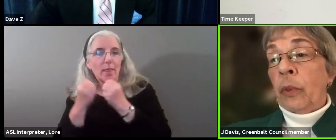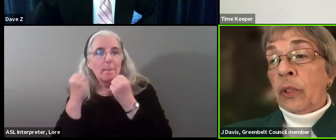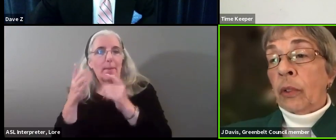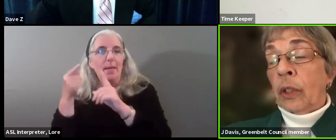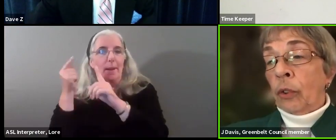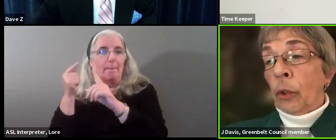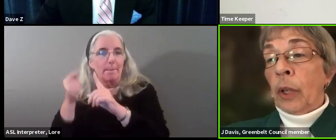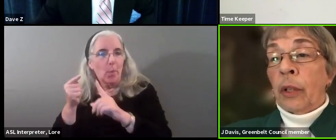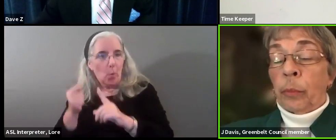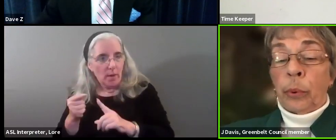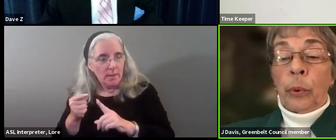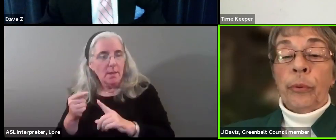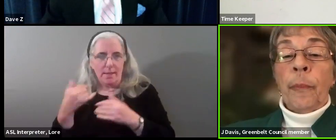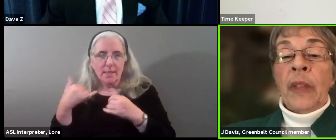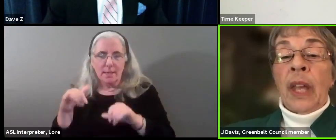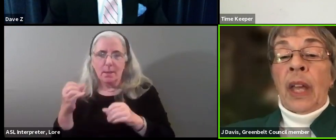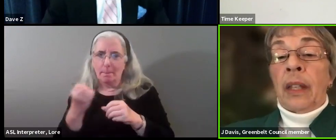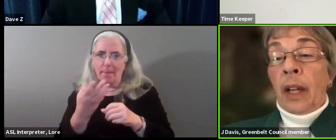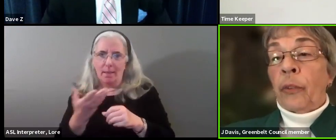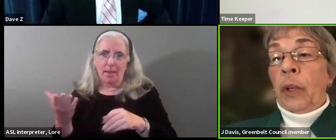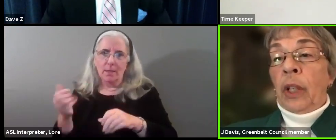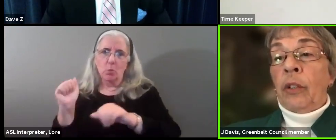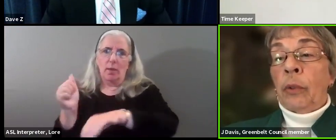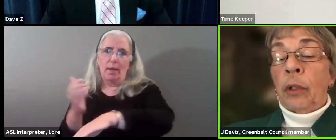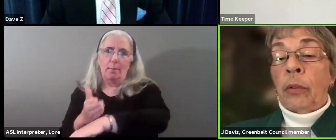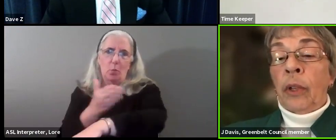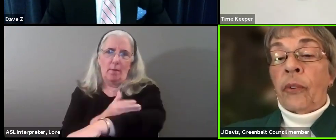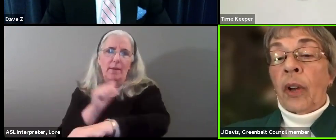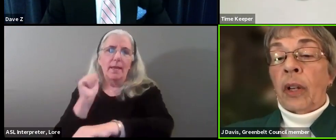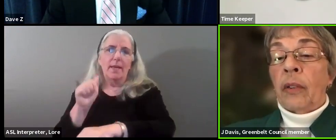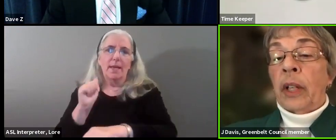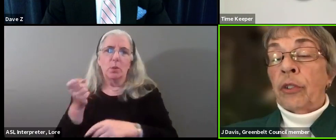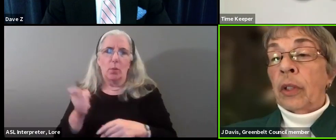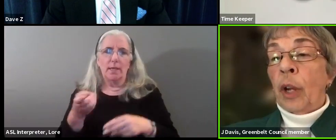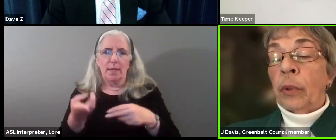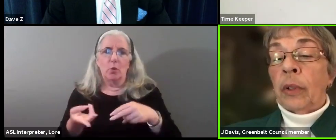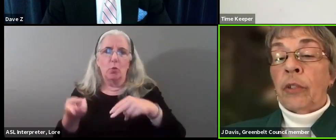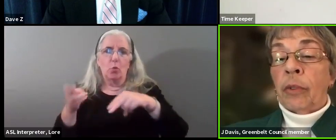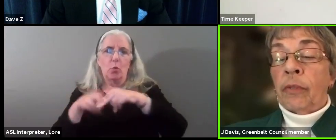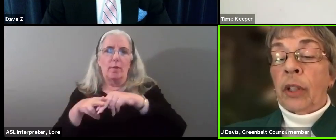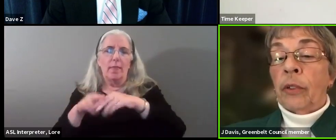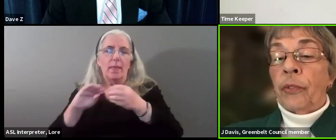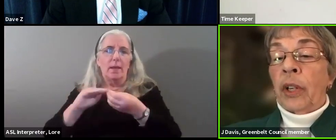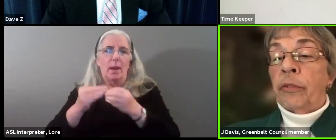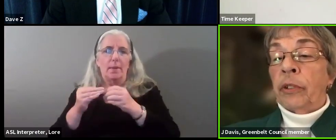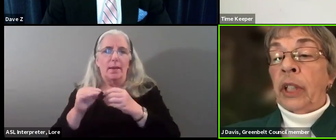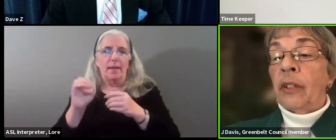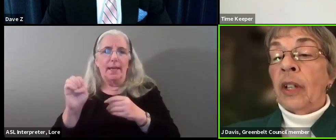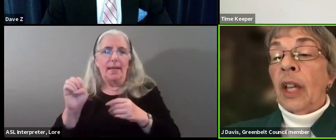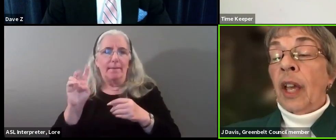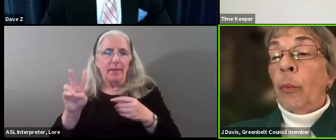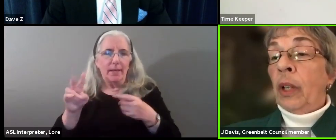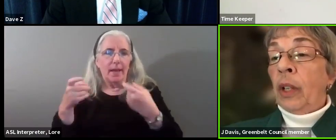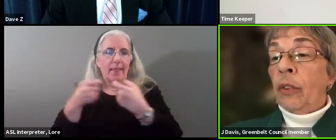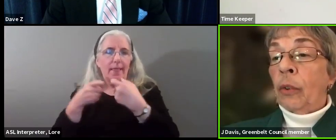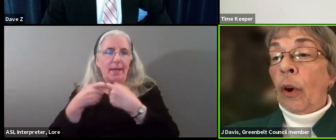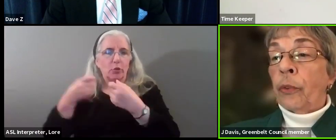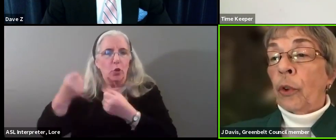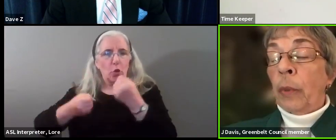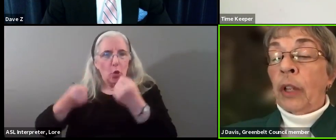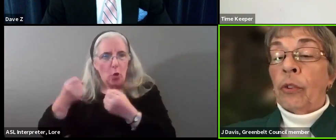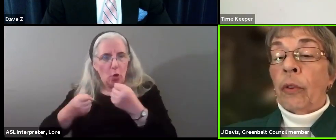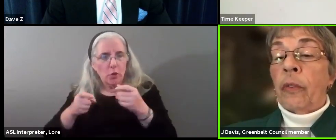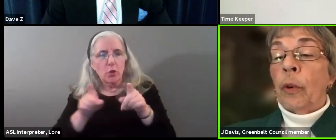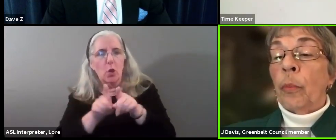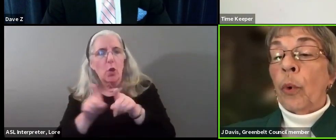we're going to increase the number of electric vehicles in our fleet. And we need to